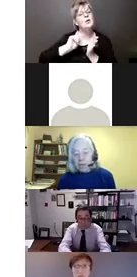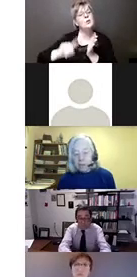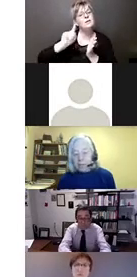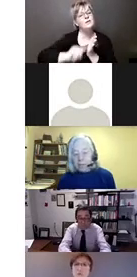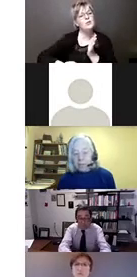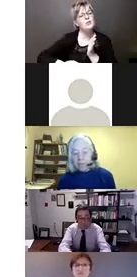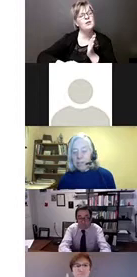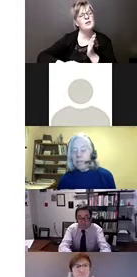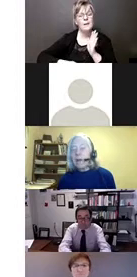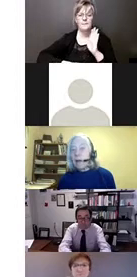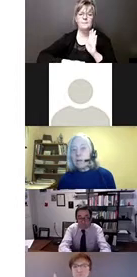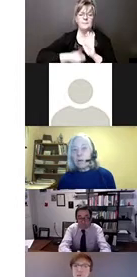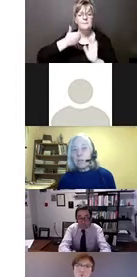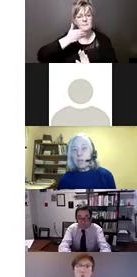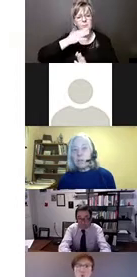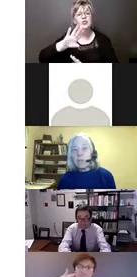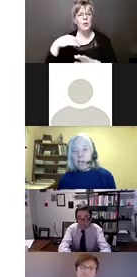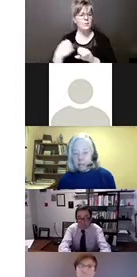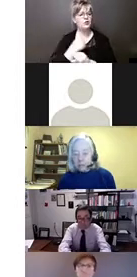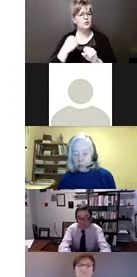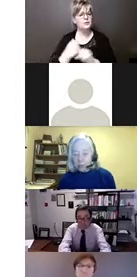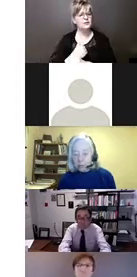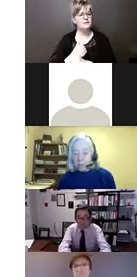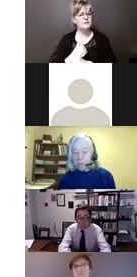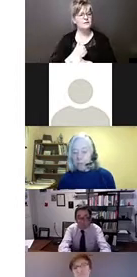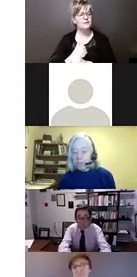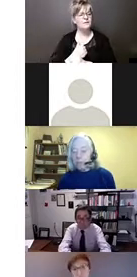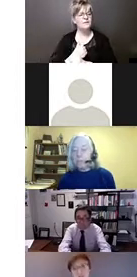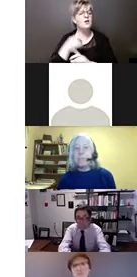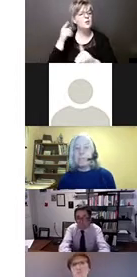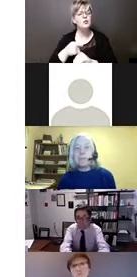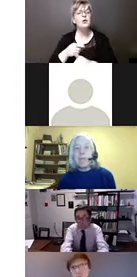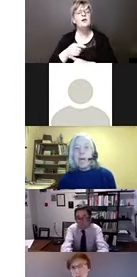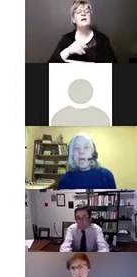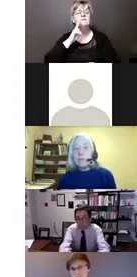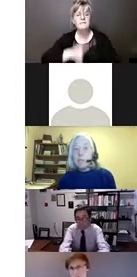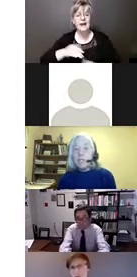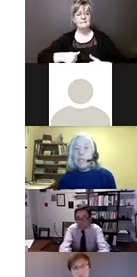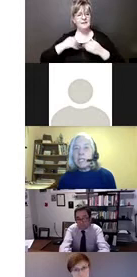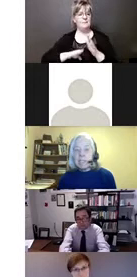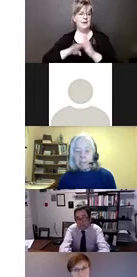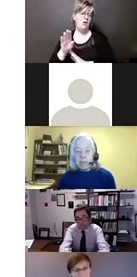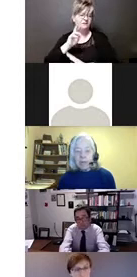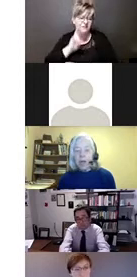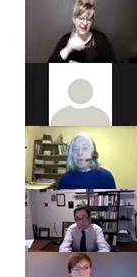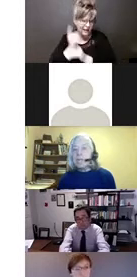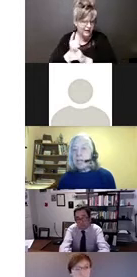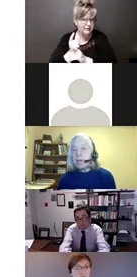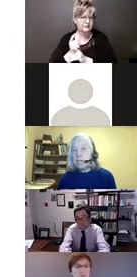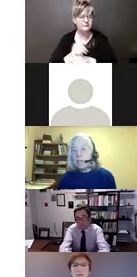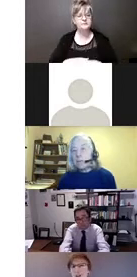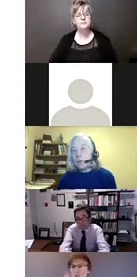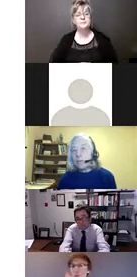they have been. And our goal is real life improvements for children. I'll quickly list some of the common